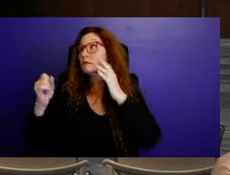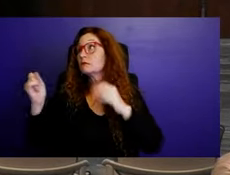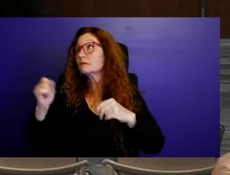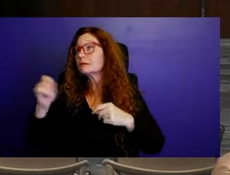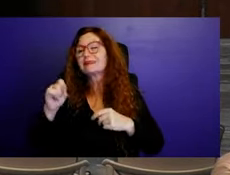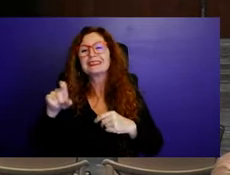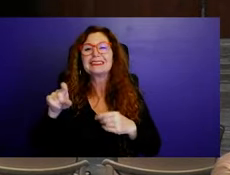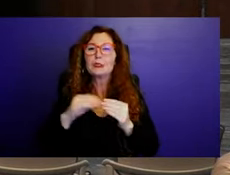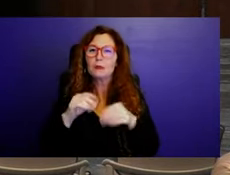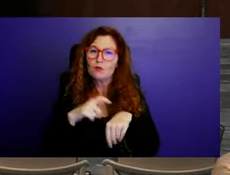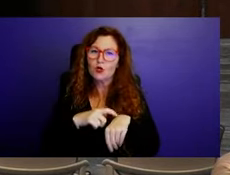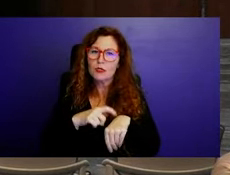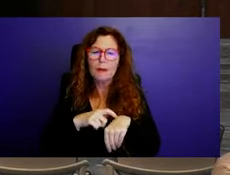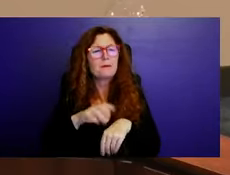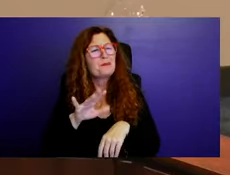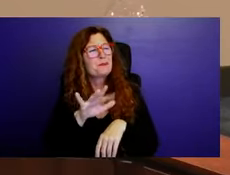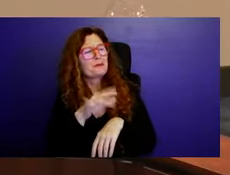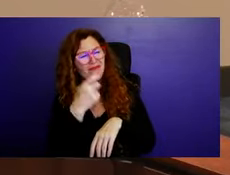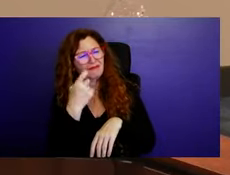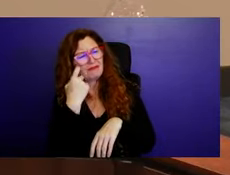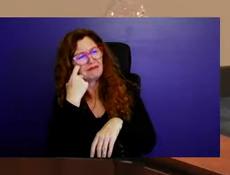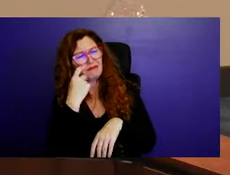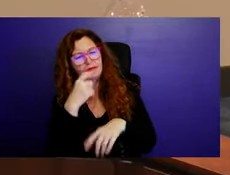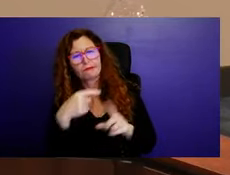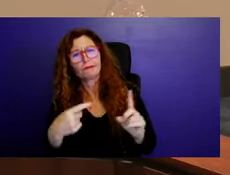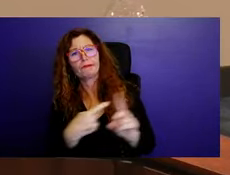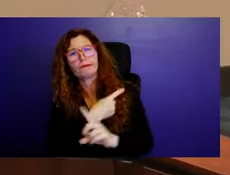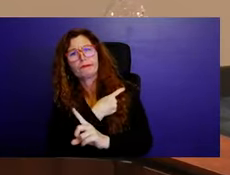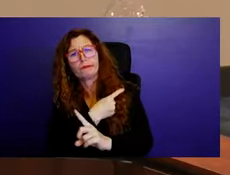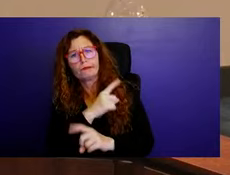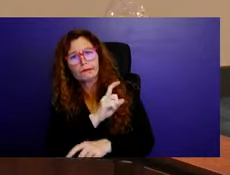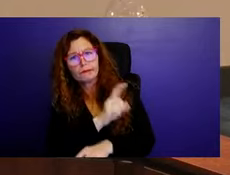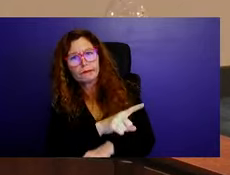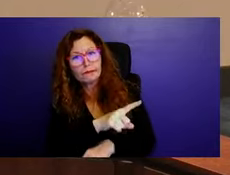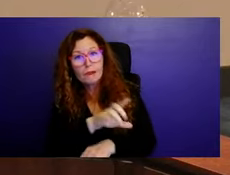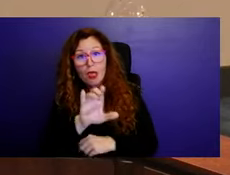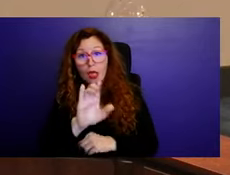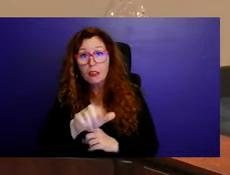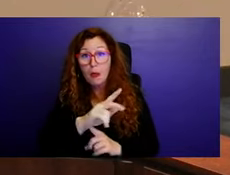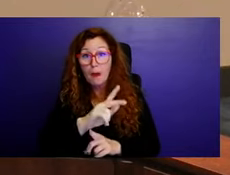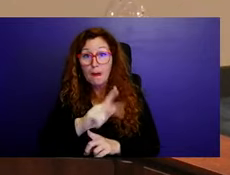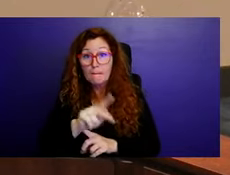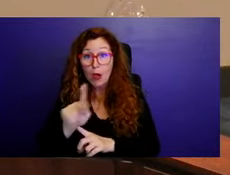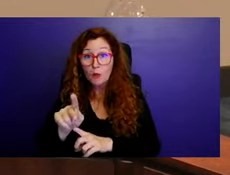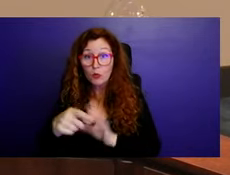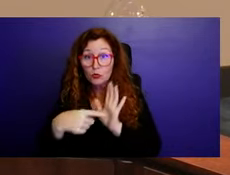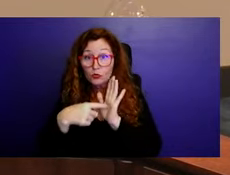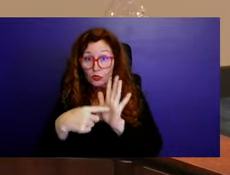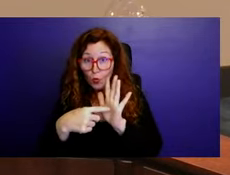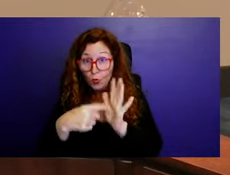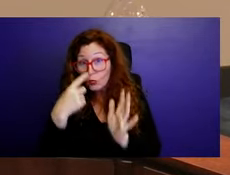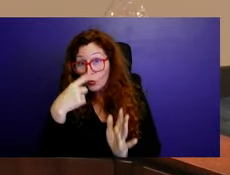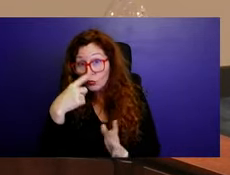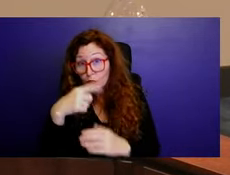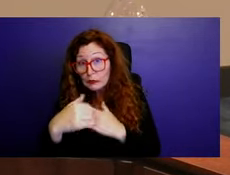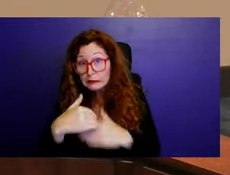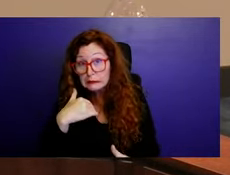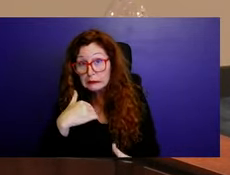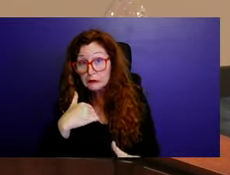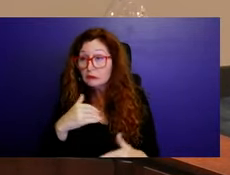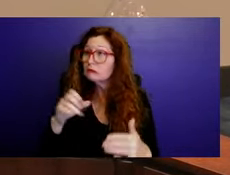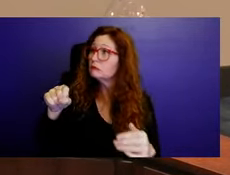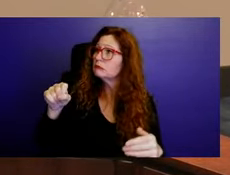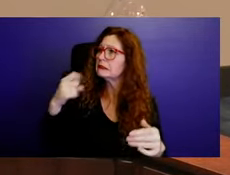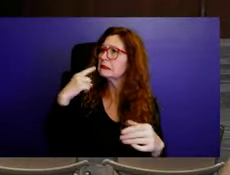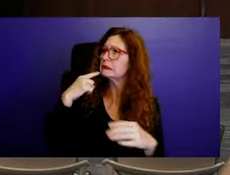they available to us? yes, they were emailed, I believe, Friday, but I can send you another copy. I could put a printed set in your mailbox if you'd